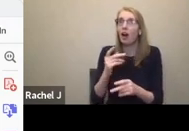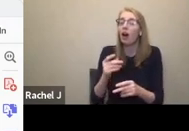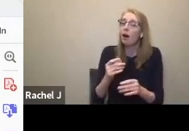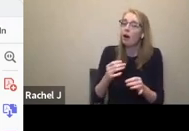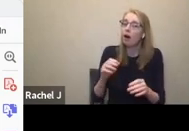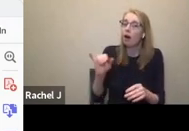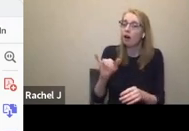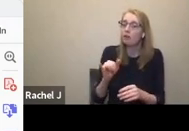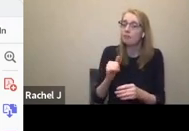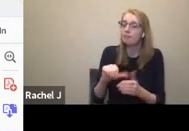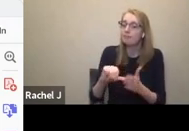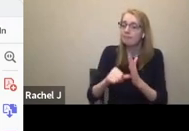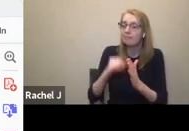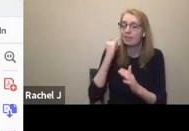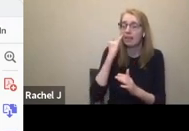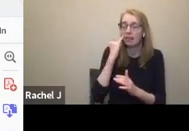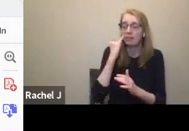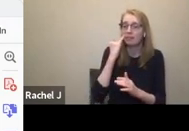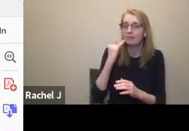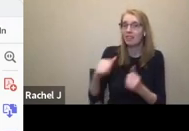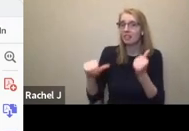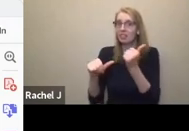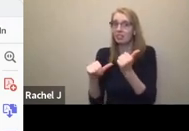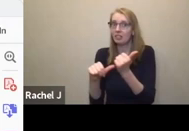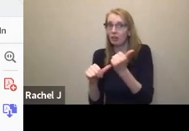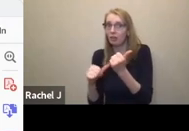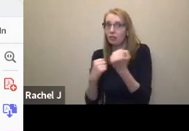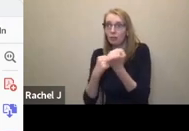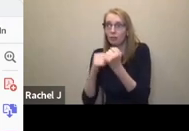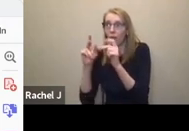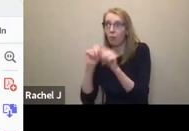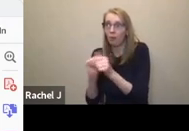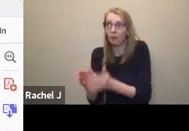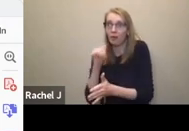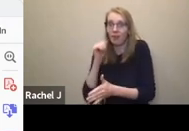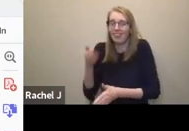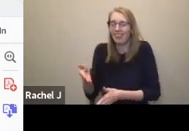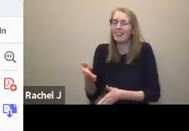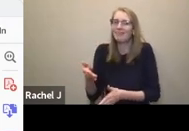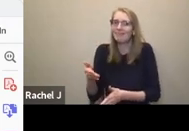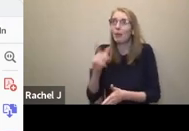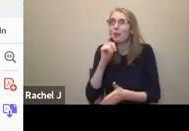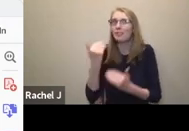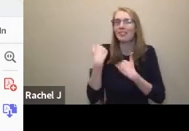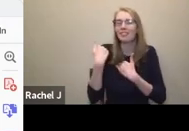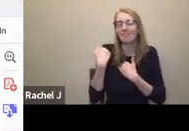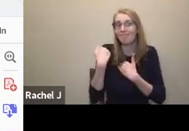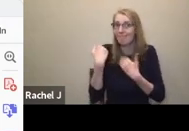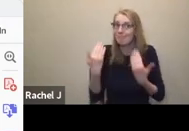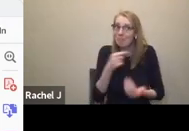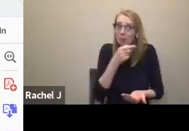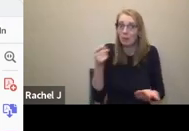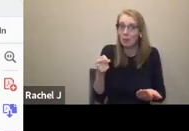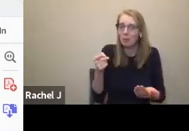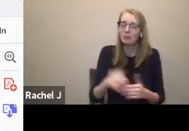physically disabled actor and he will have a personal care attendant with him at all times. So that person will help them eat. That person will